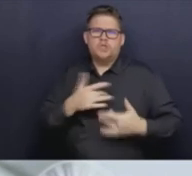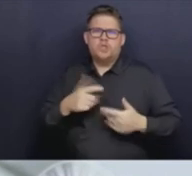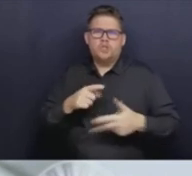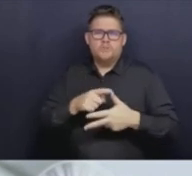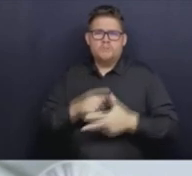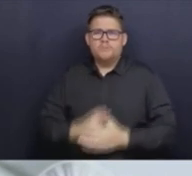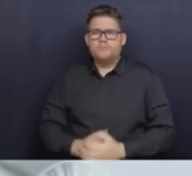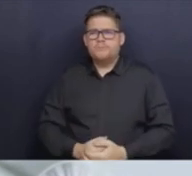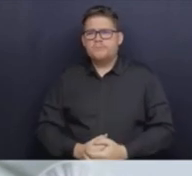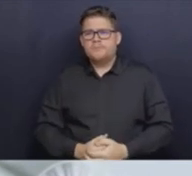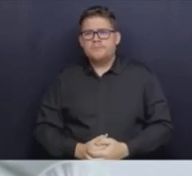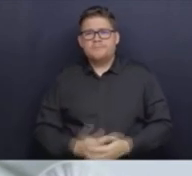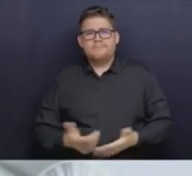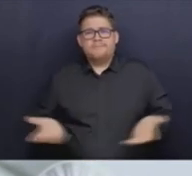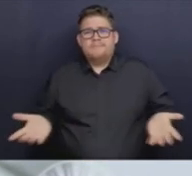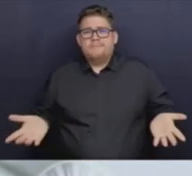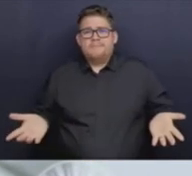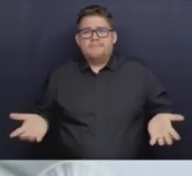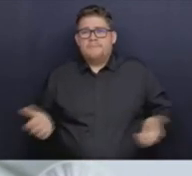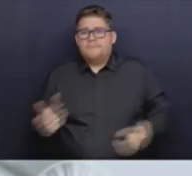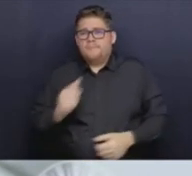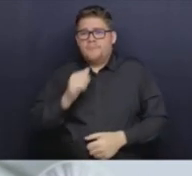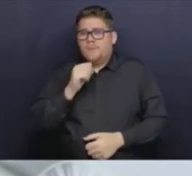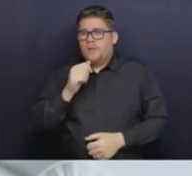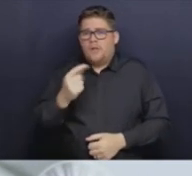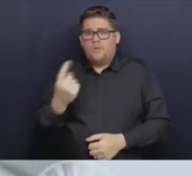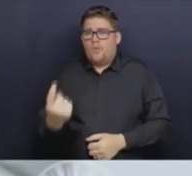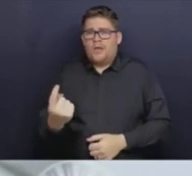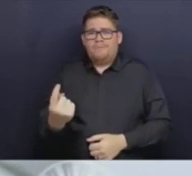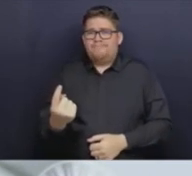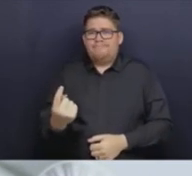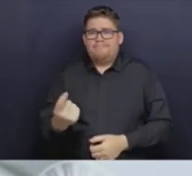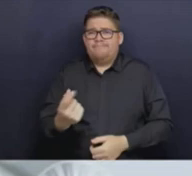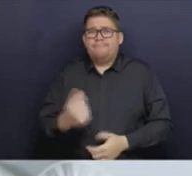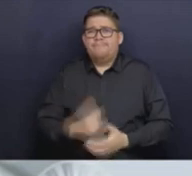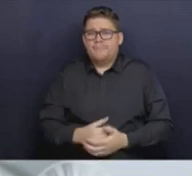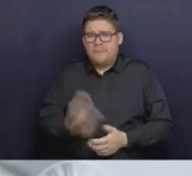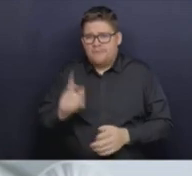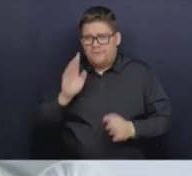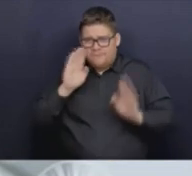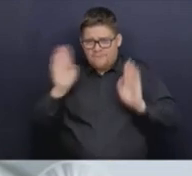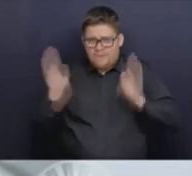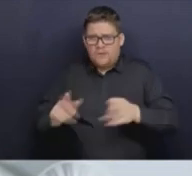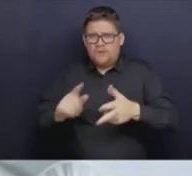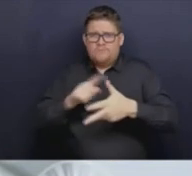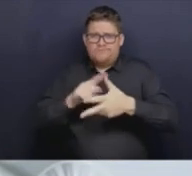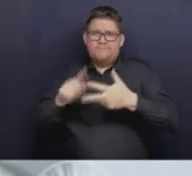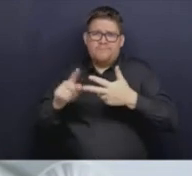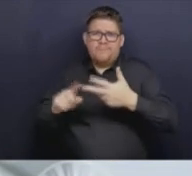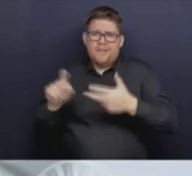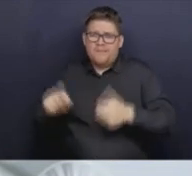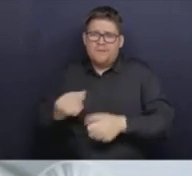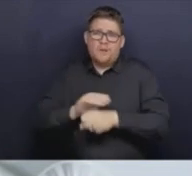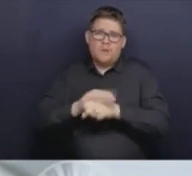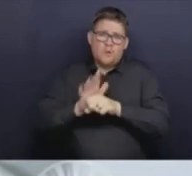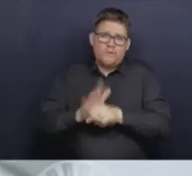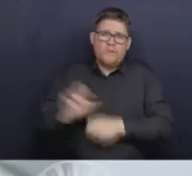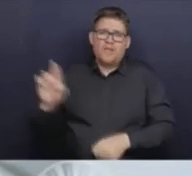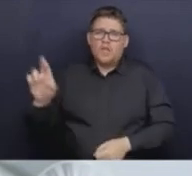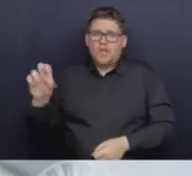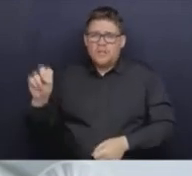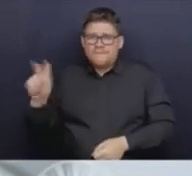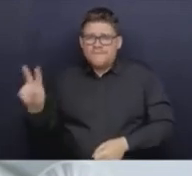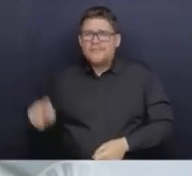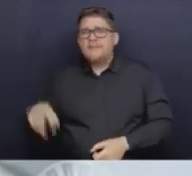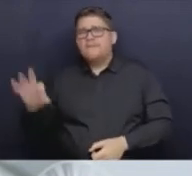You know, I think it's not one virus over the other. I think we need to pay attention to all of them. And as I was talking about today,